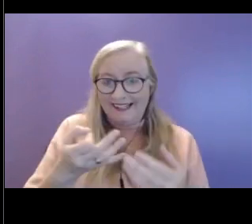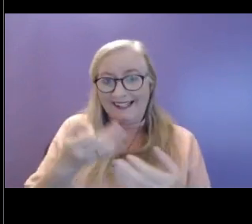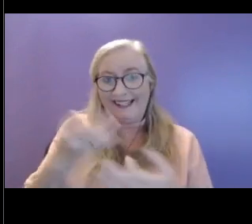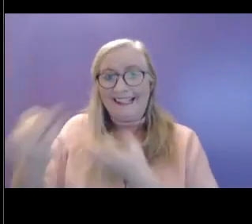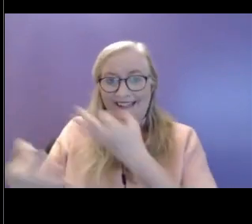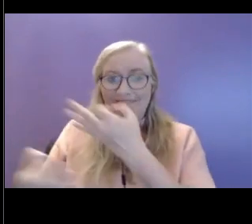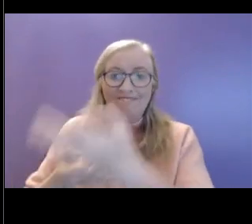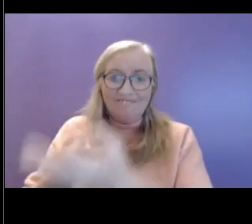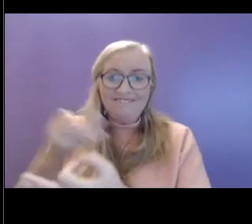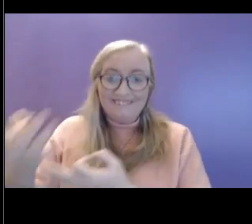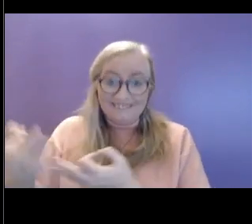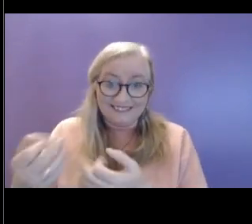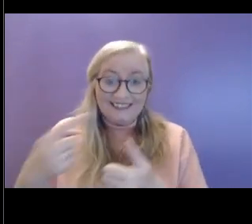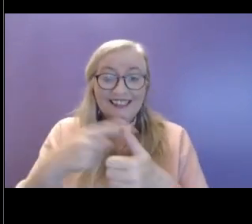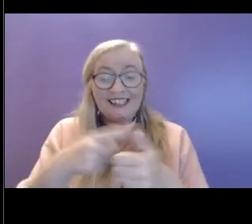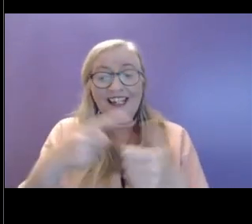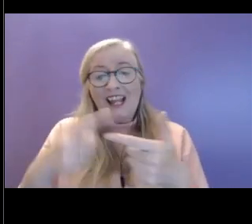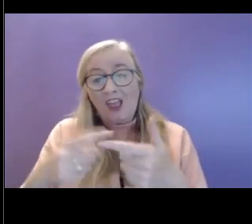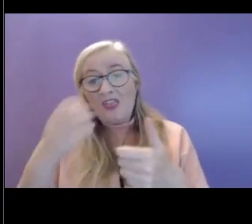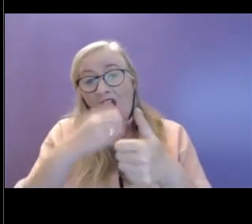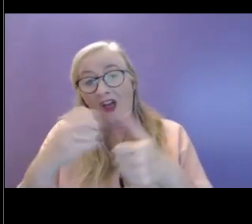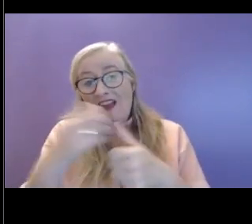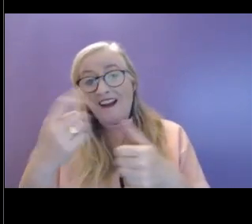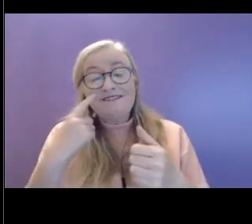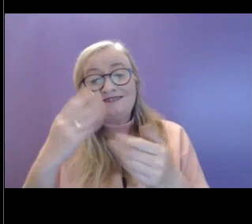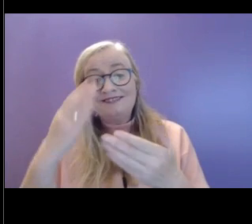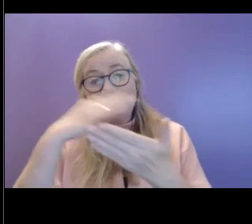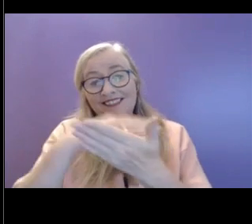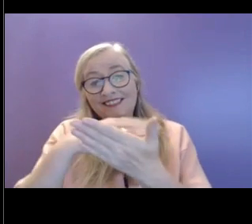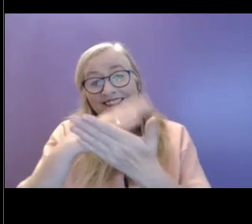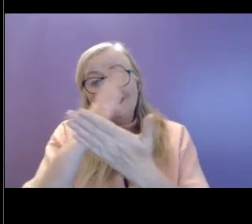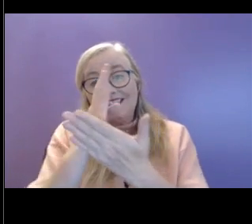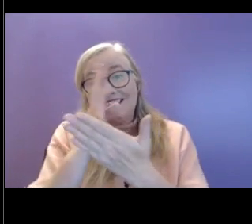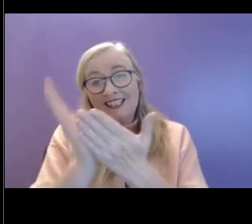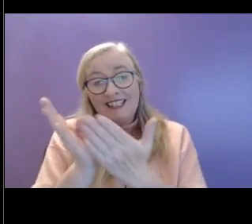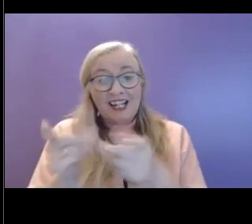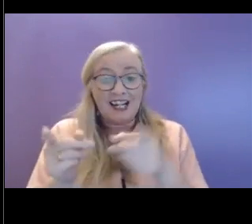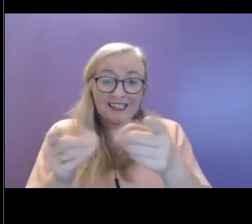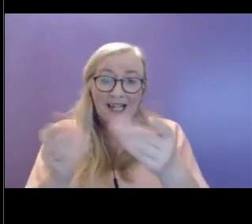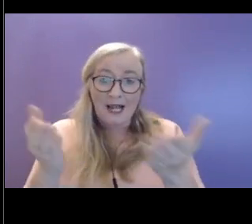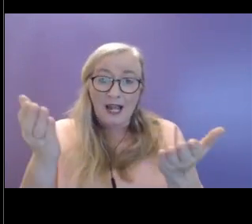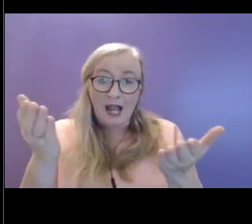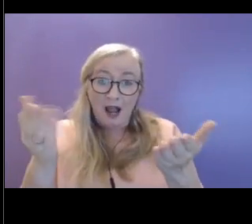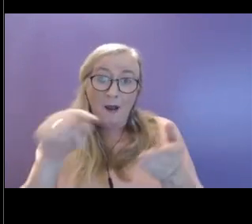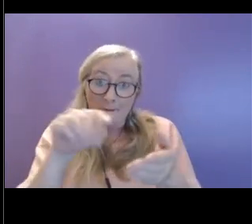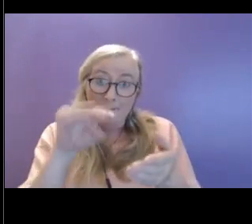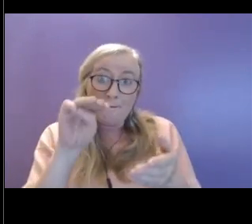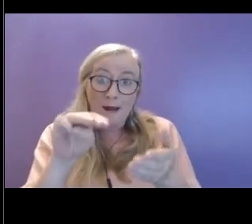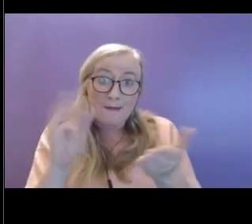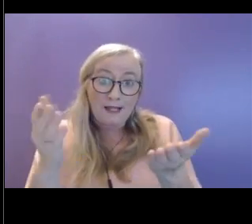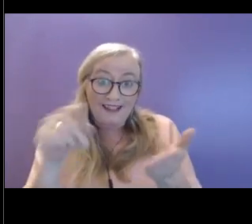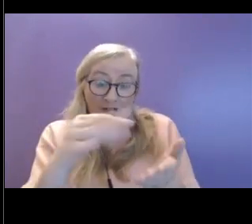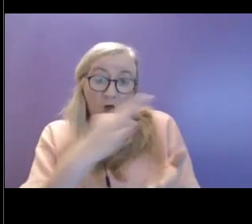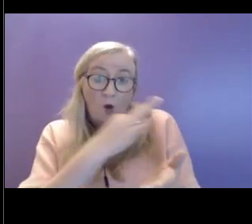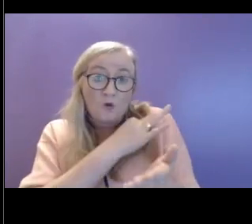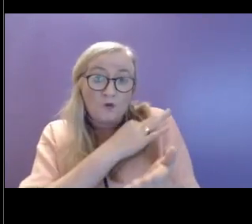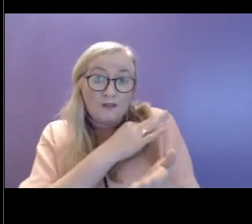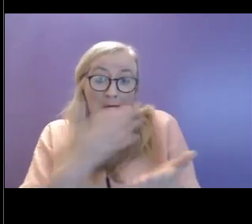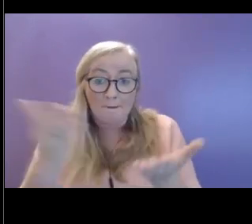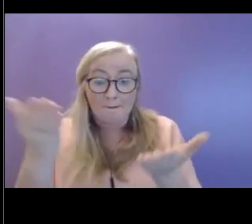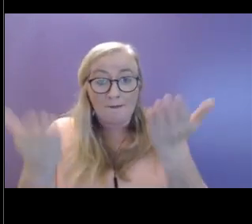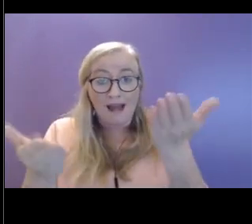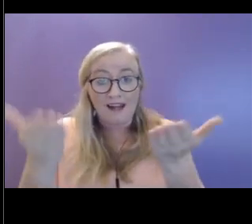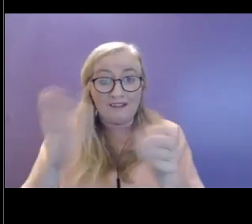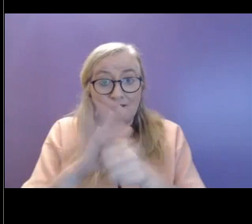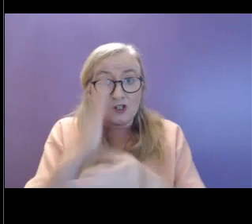And then there's the other ones. And it's not that this is out of balance. This might be perfectly in balance for for some some of